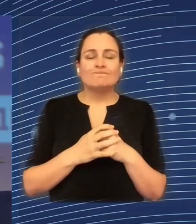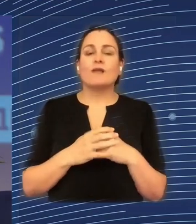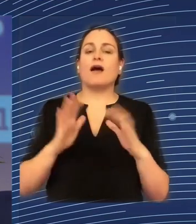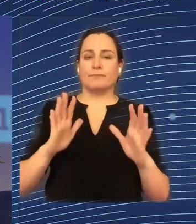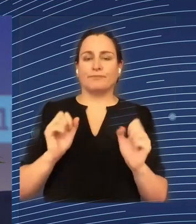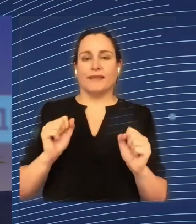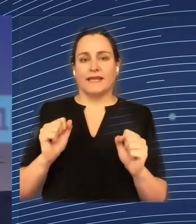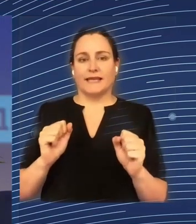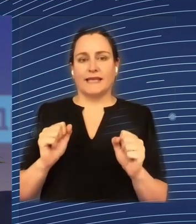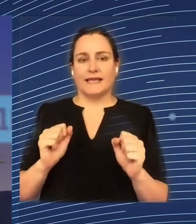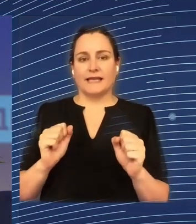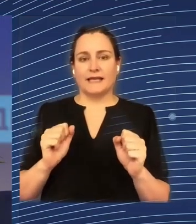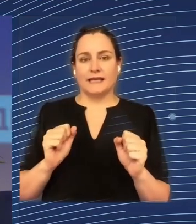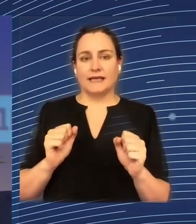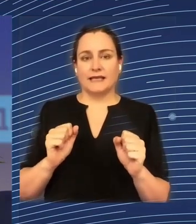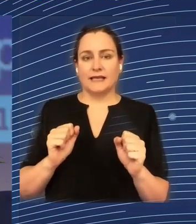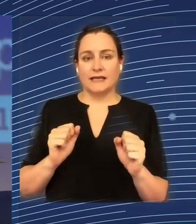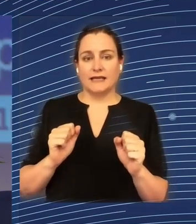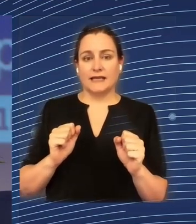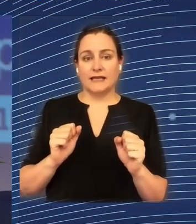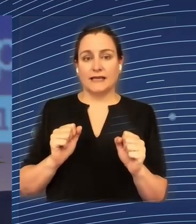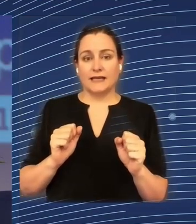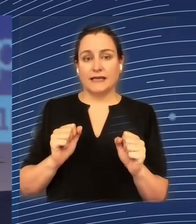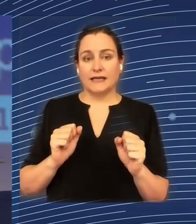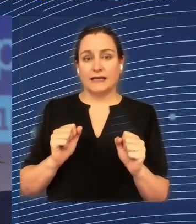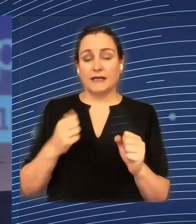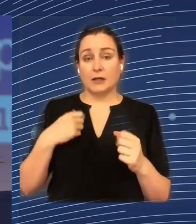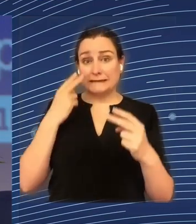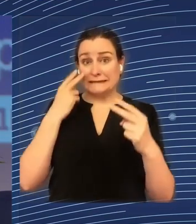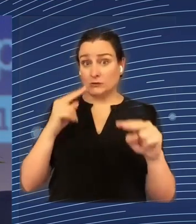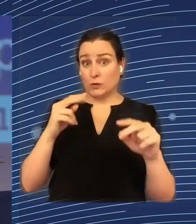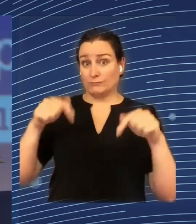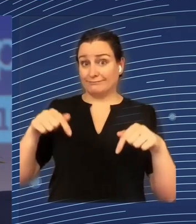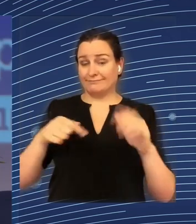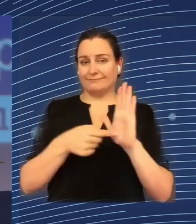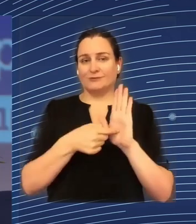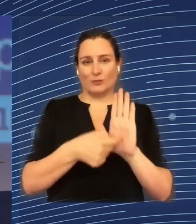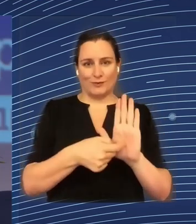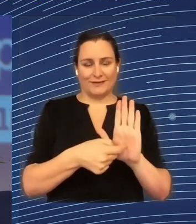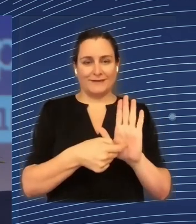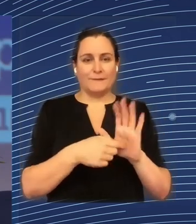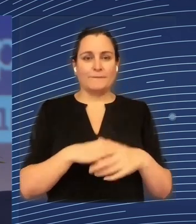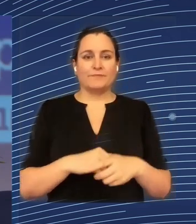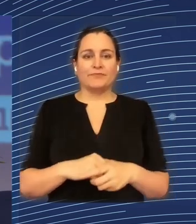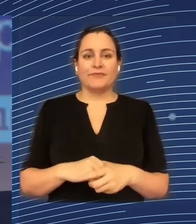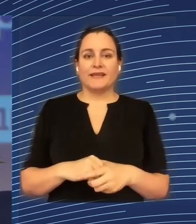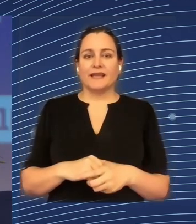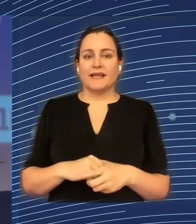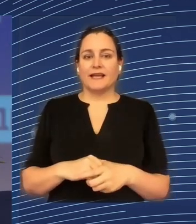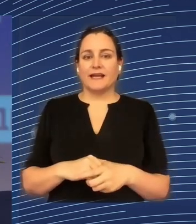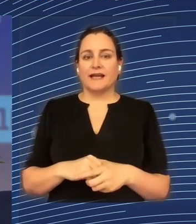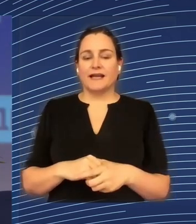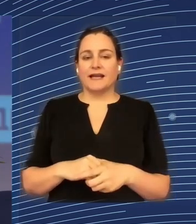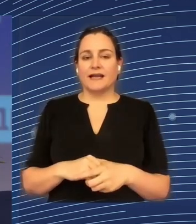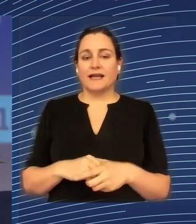in our of the instruments. Nevertheless, it's not restricted to finance the reforms in the